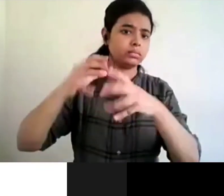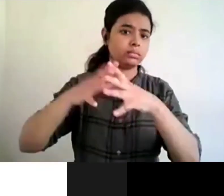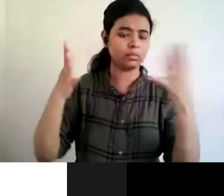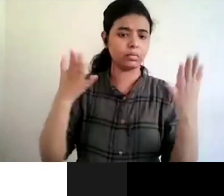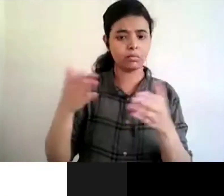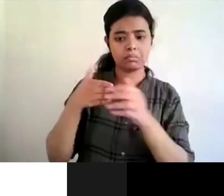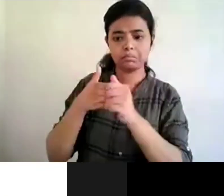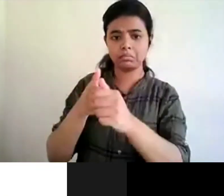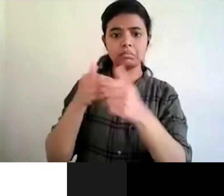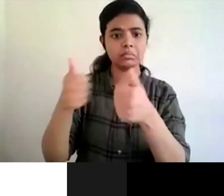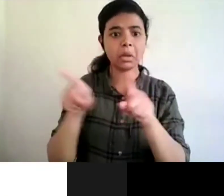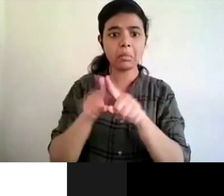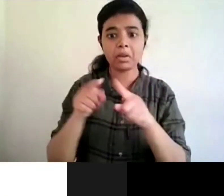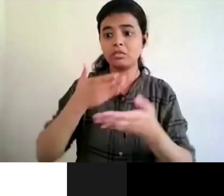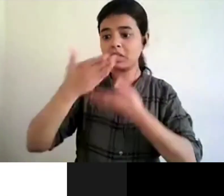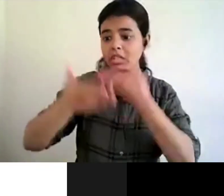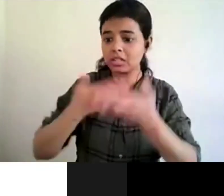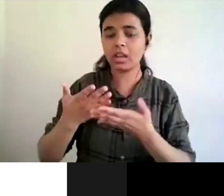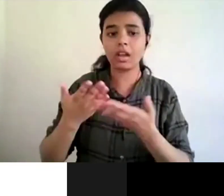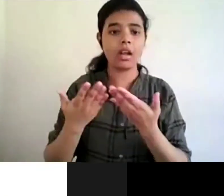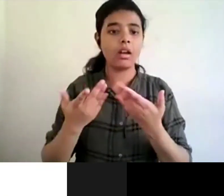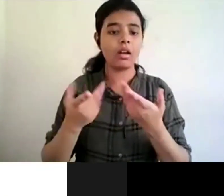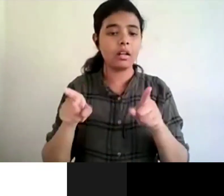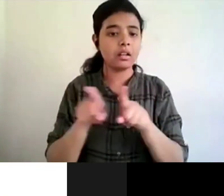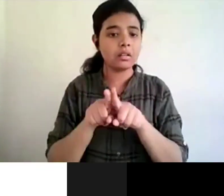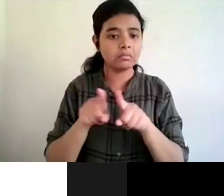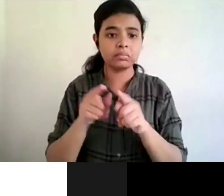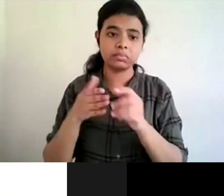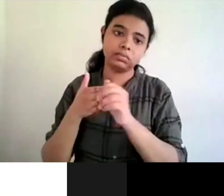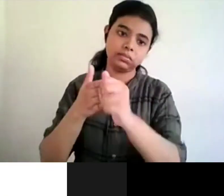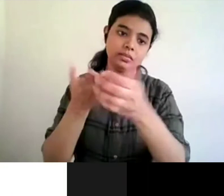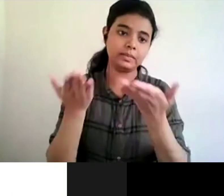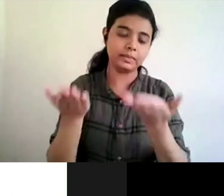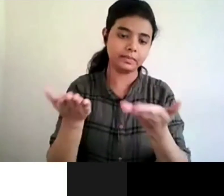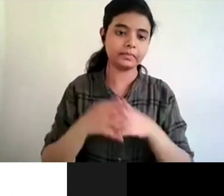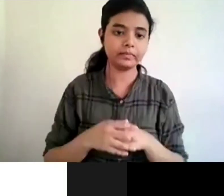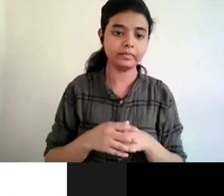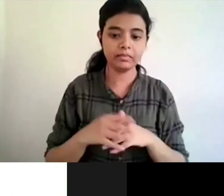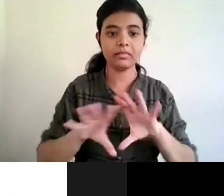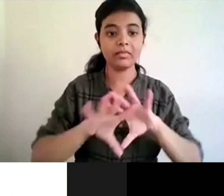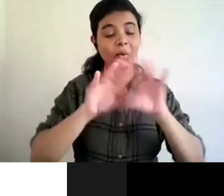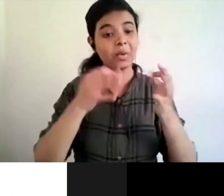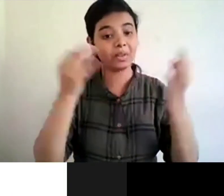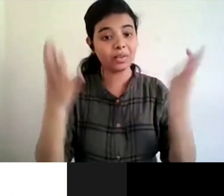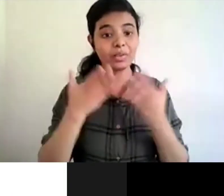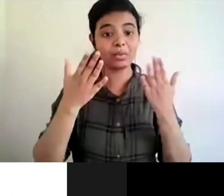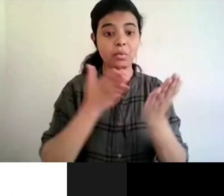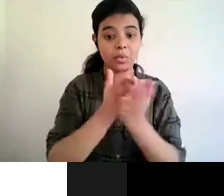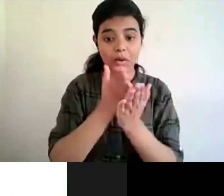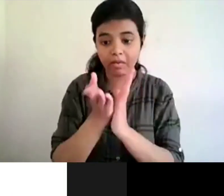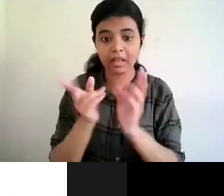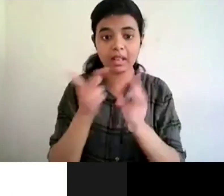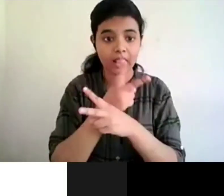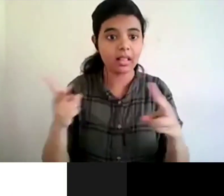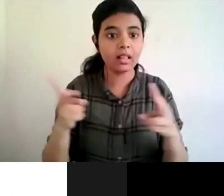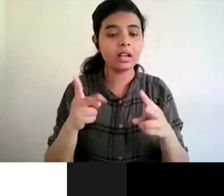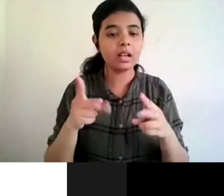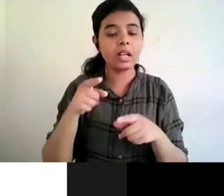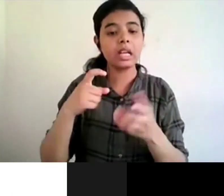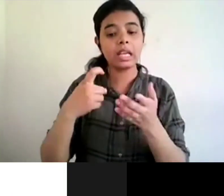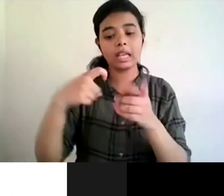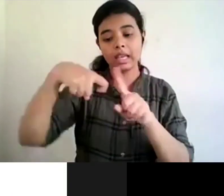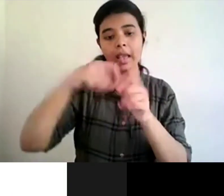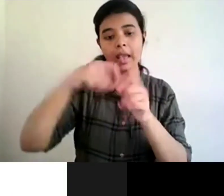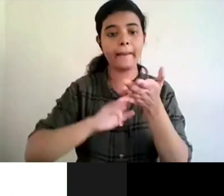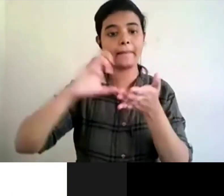whole thing forward like how they can make use of the whole of this new methods of providing books or writing